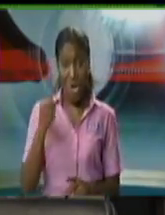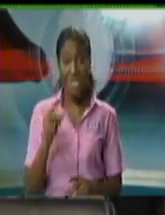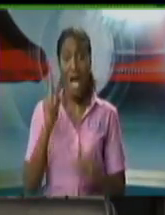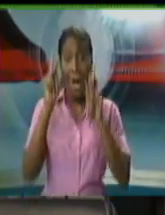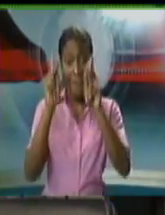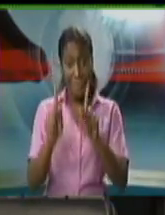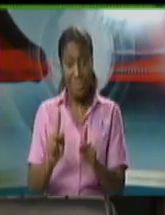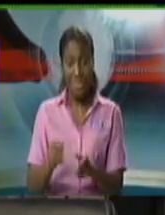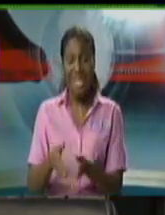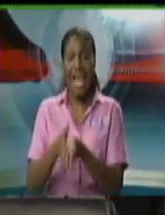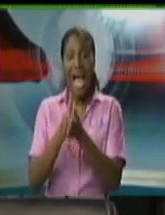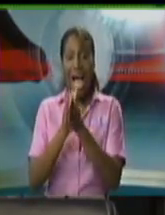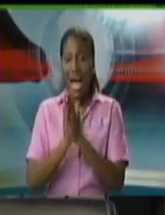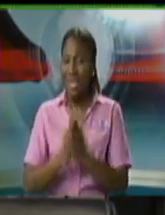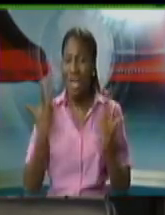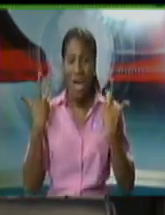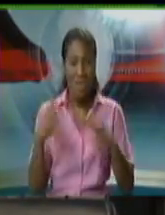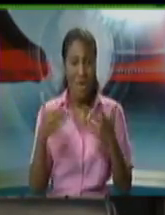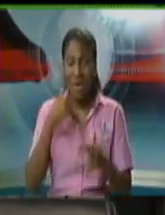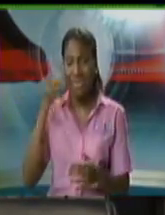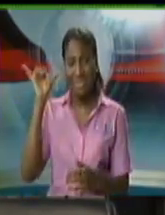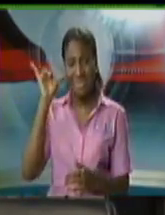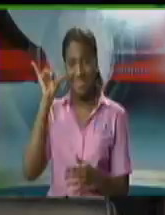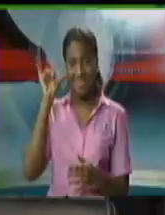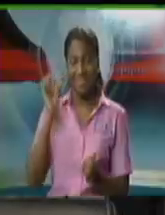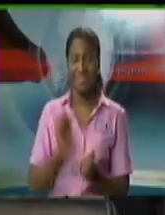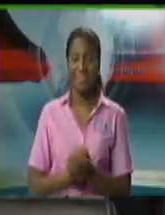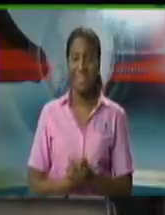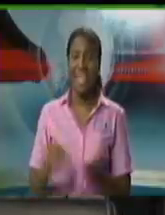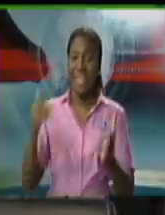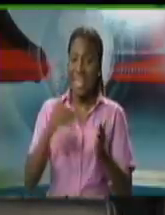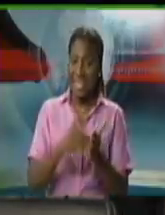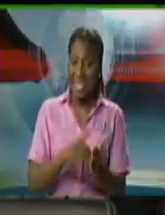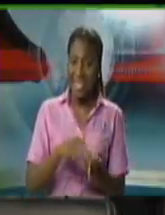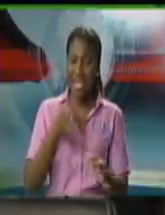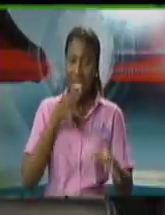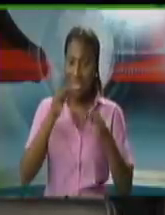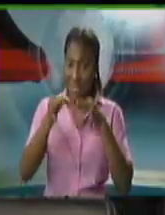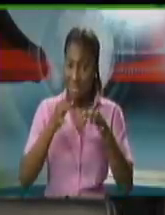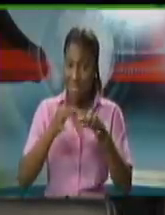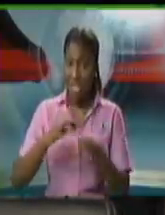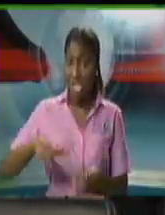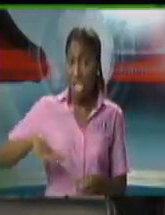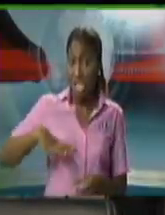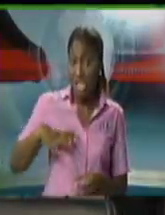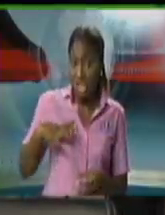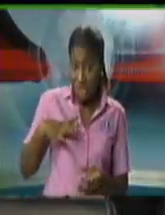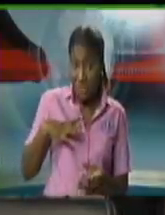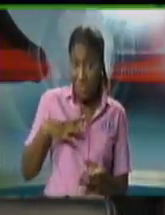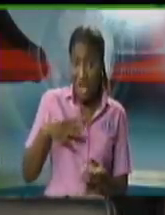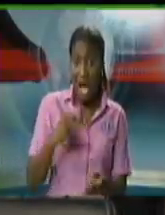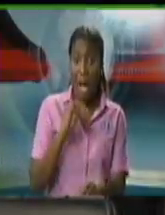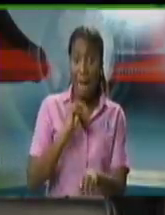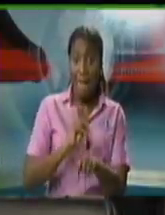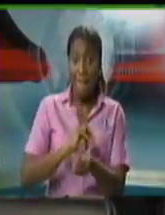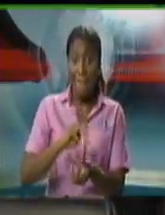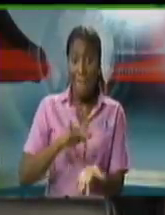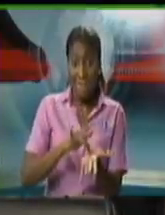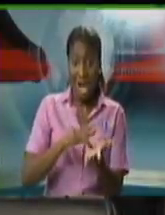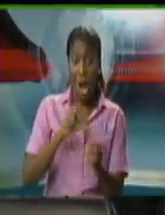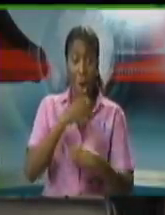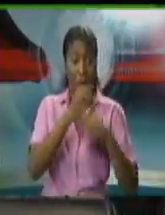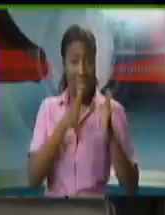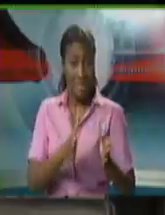clearly to the chief medical officer chief medical officer said to the best of his knowledge and the data that he